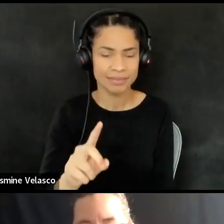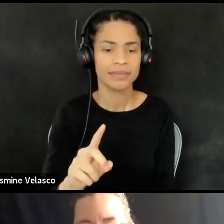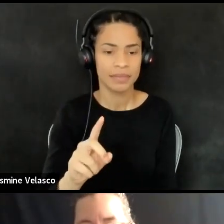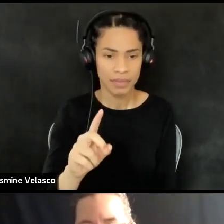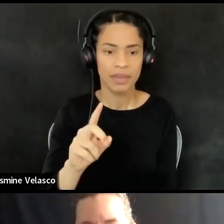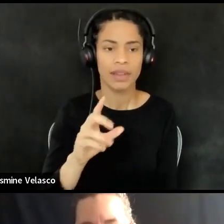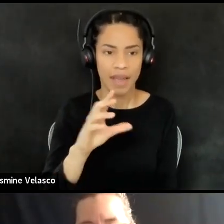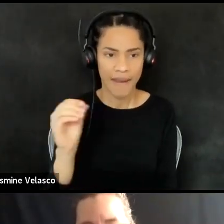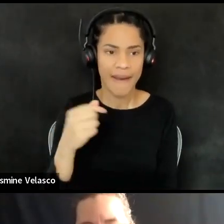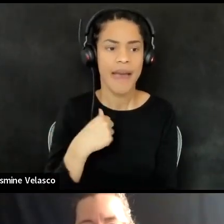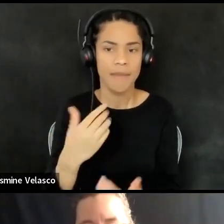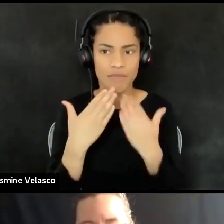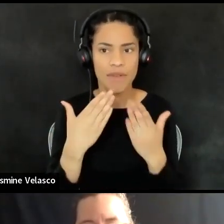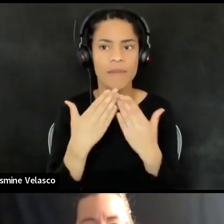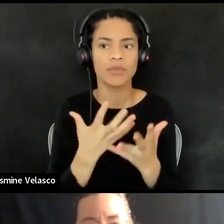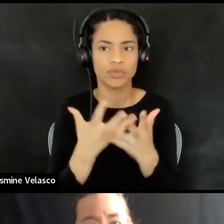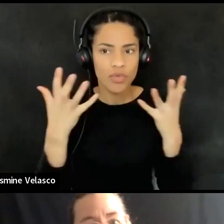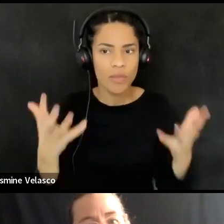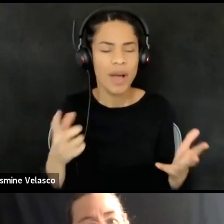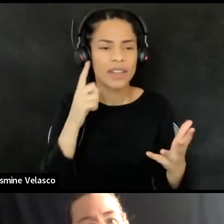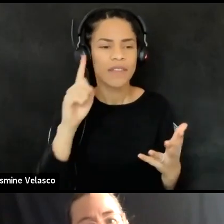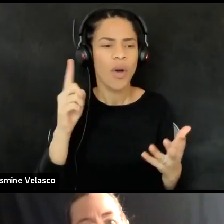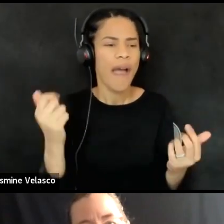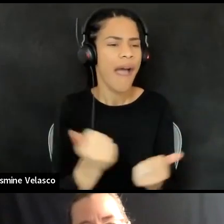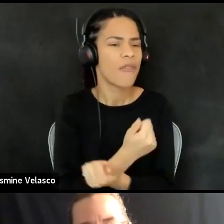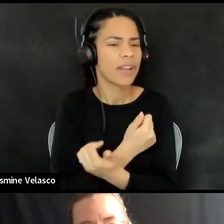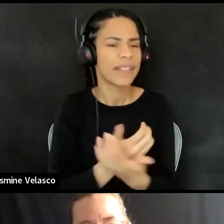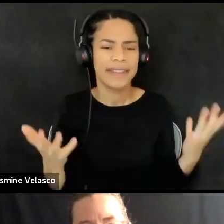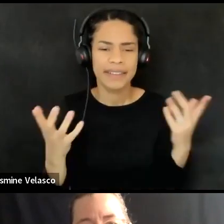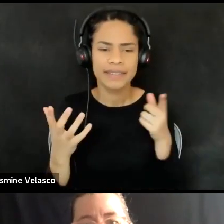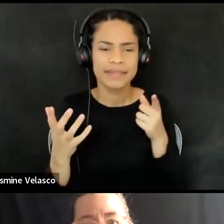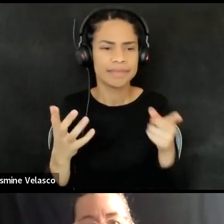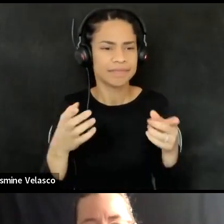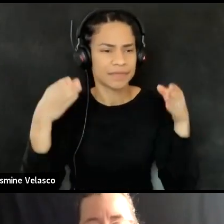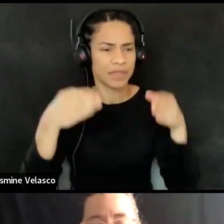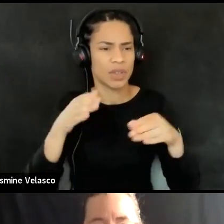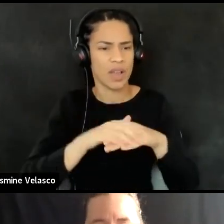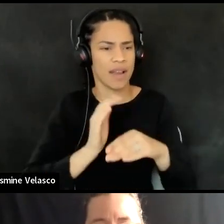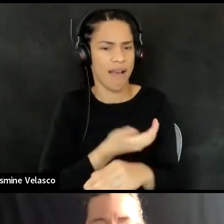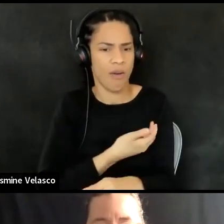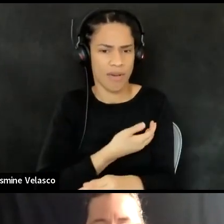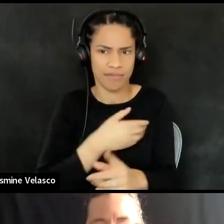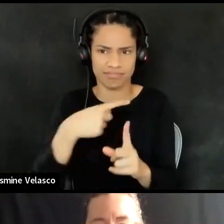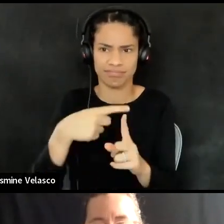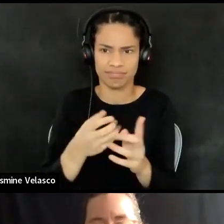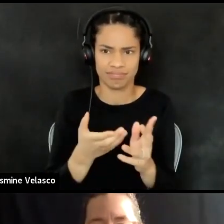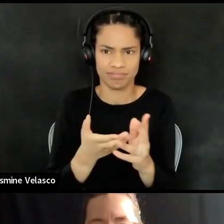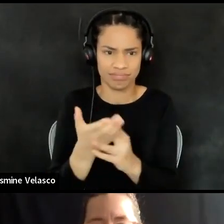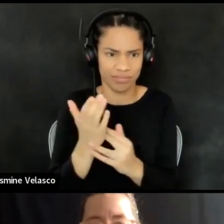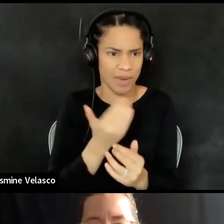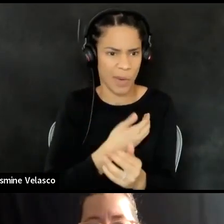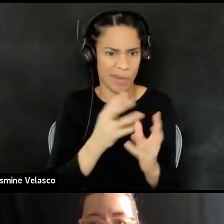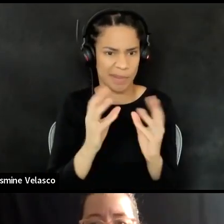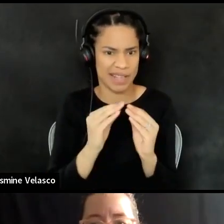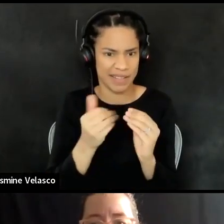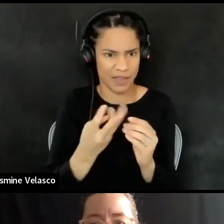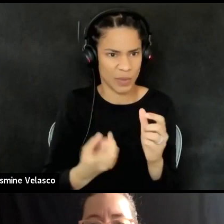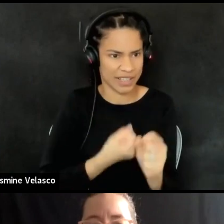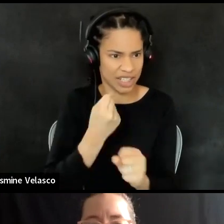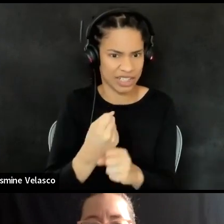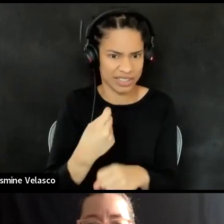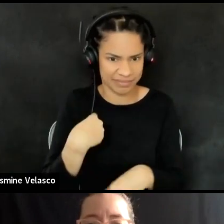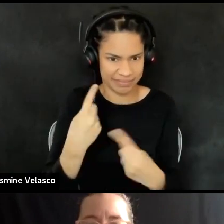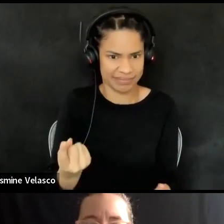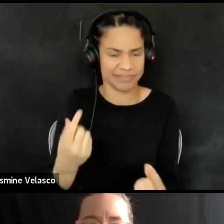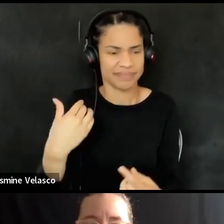so grateful for all the ways that you have focused on our well-being through our convenings these last few years in particular,